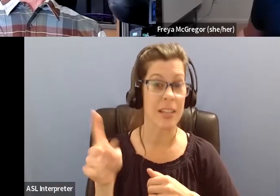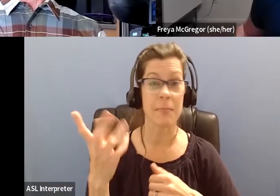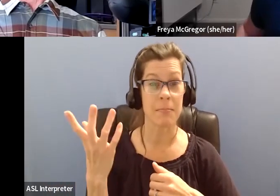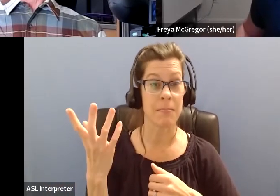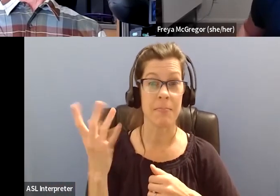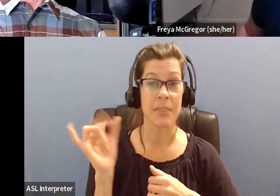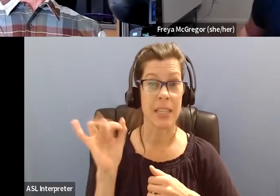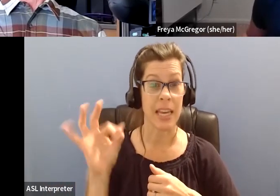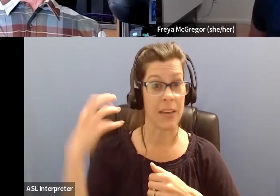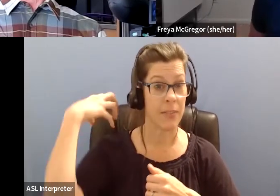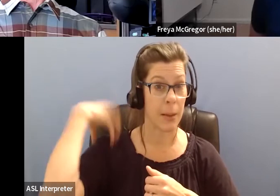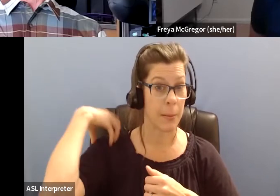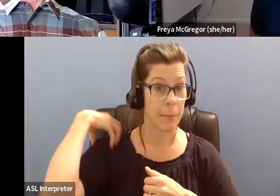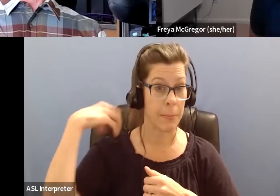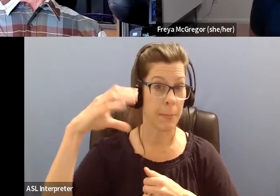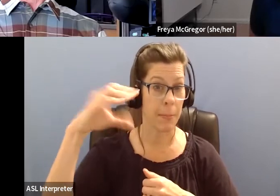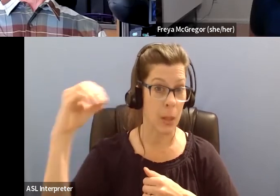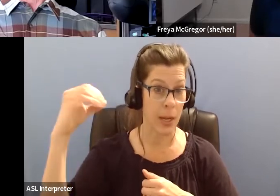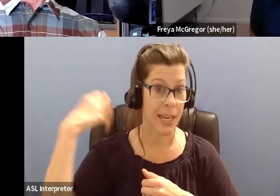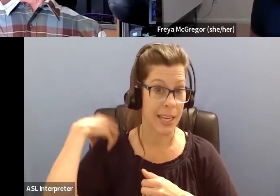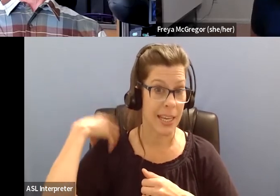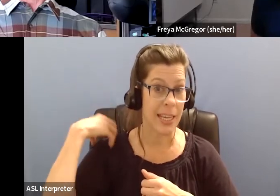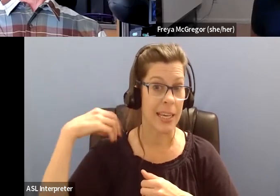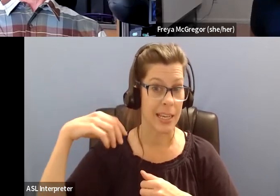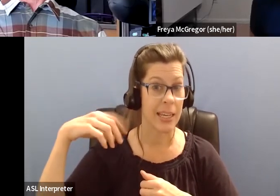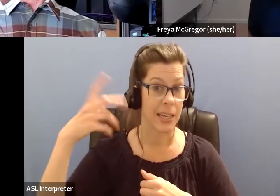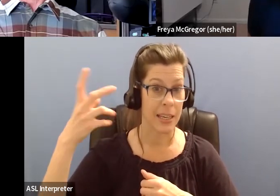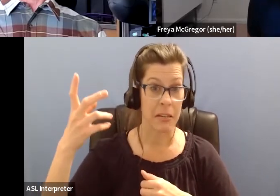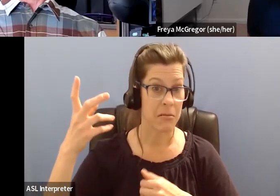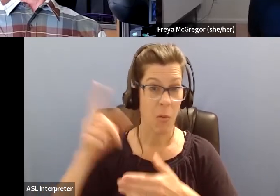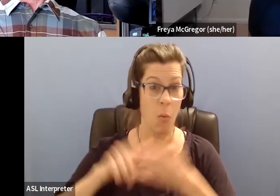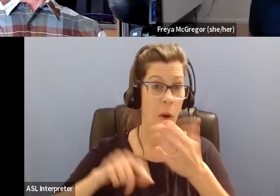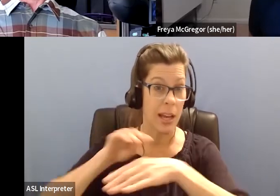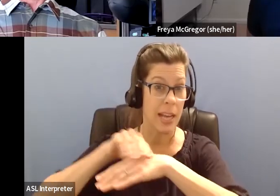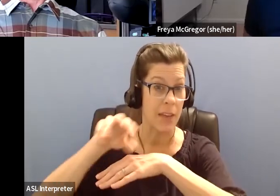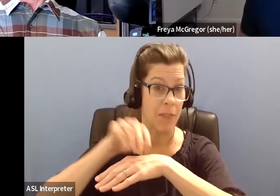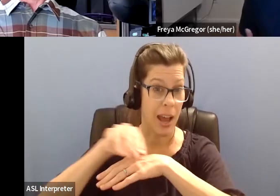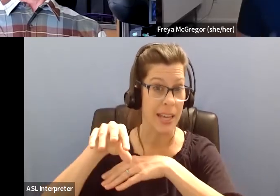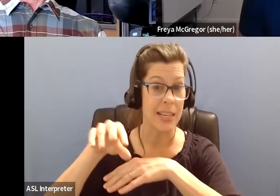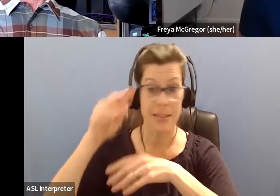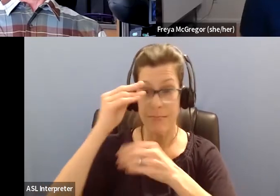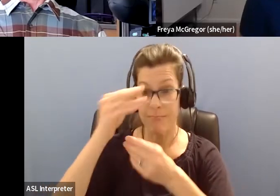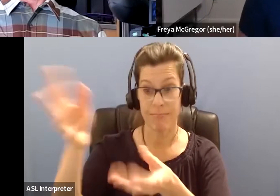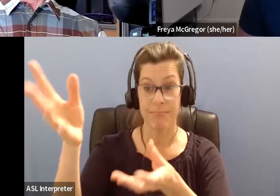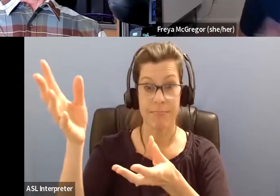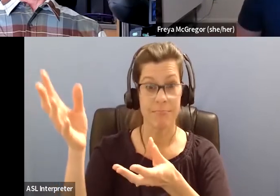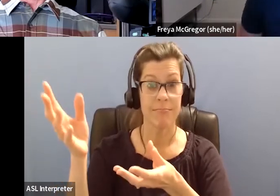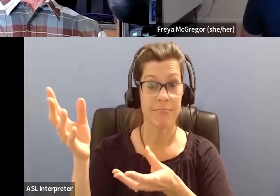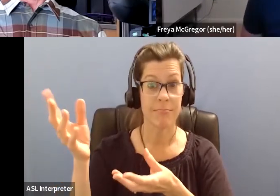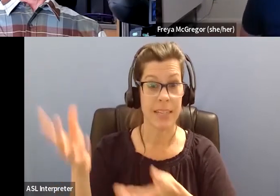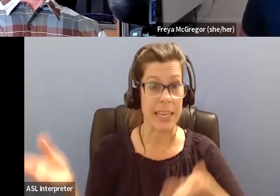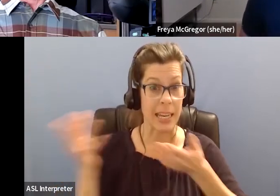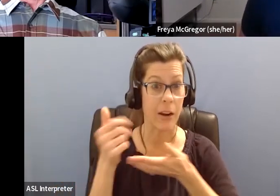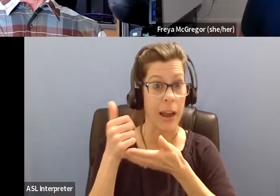give to employees of parks and preserves who want to let visitors who use wheelchairs know that they are here to help without